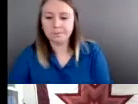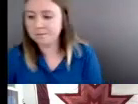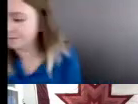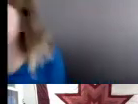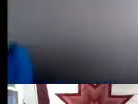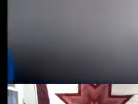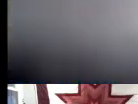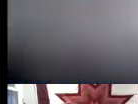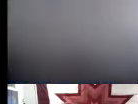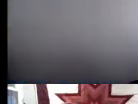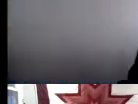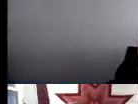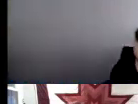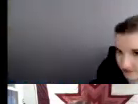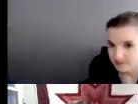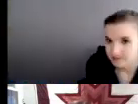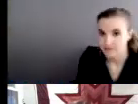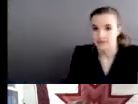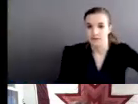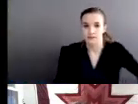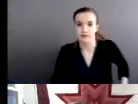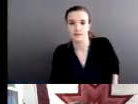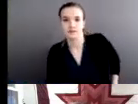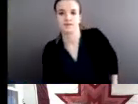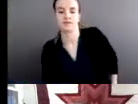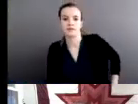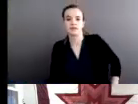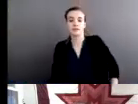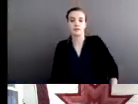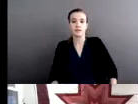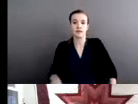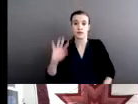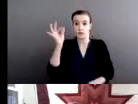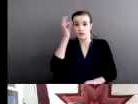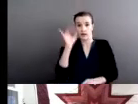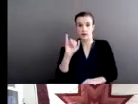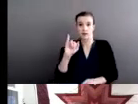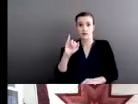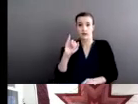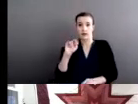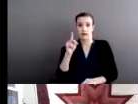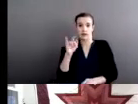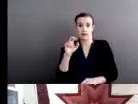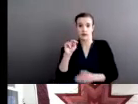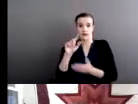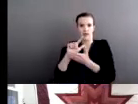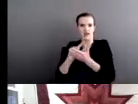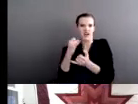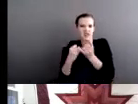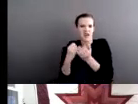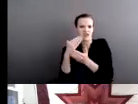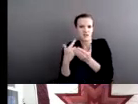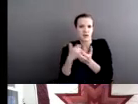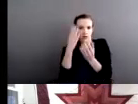The final aspect of federal Indian law that I want to share with you today is a Supreme Court case